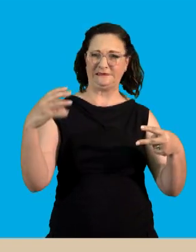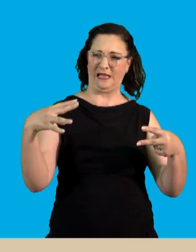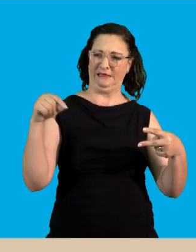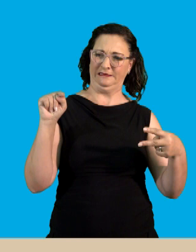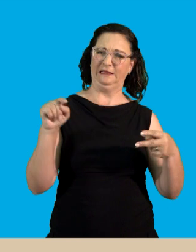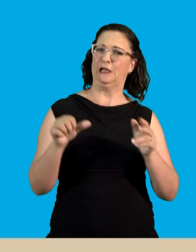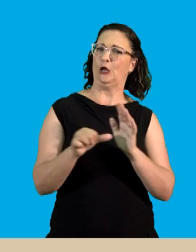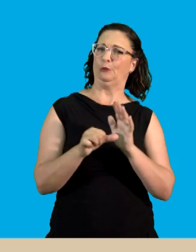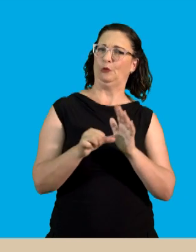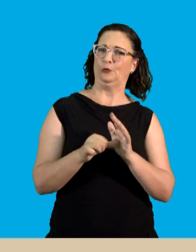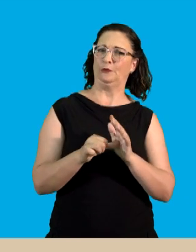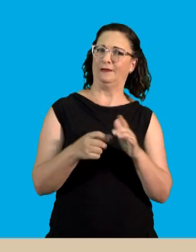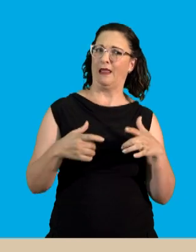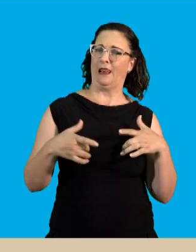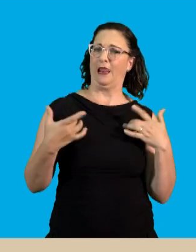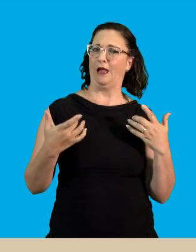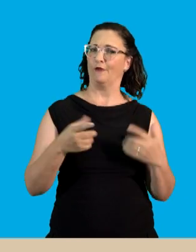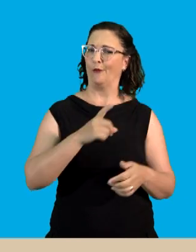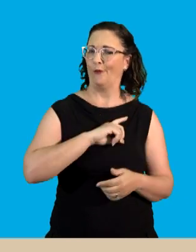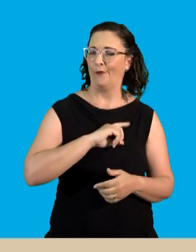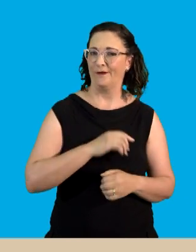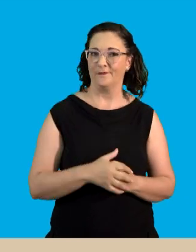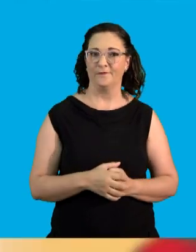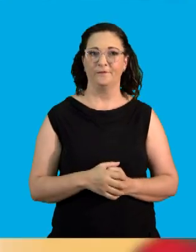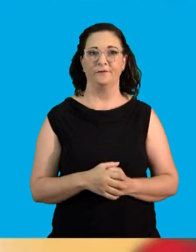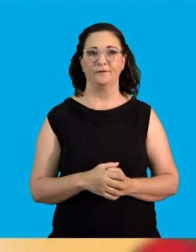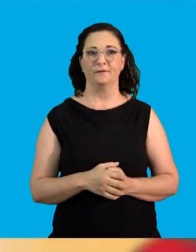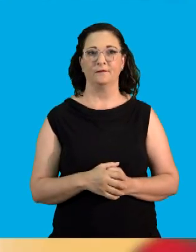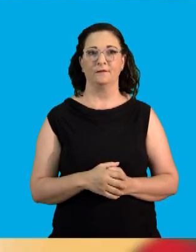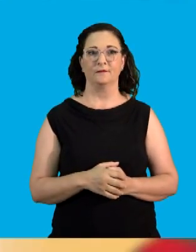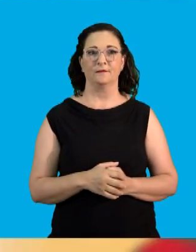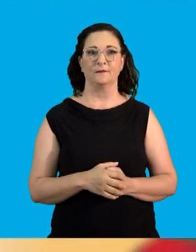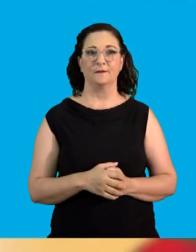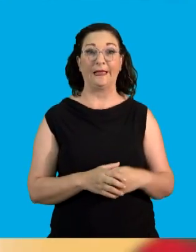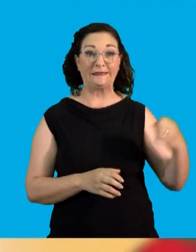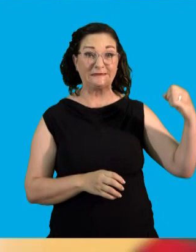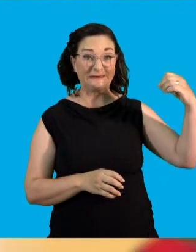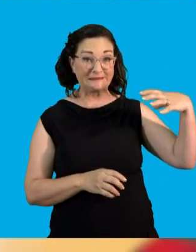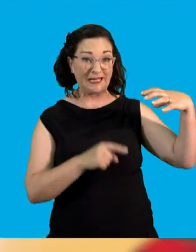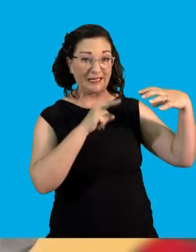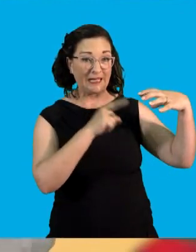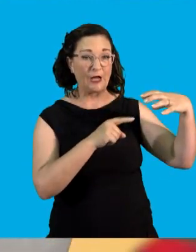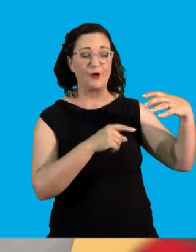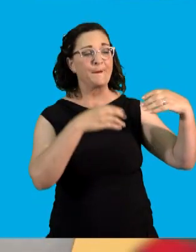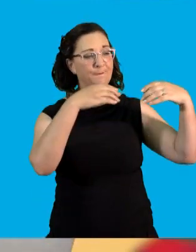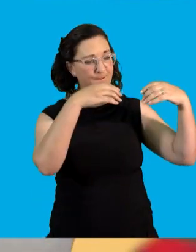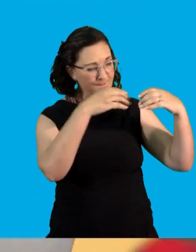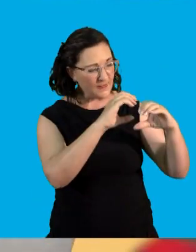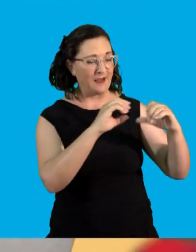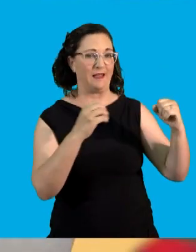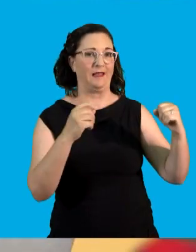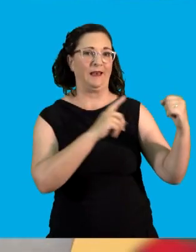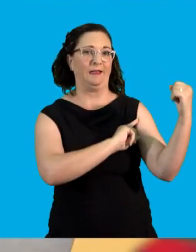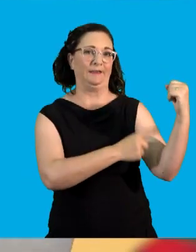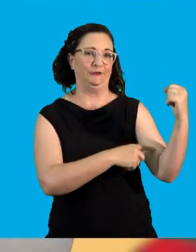important for life on earth. The sun is important because it is the main source of energy. So let's write that